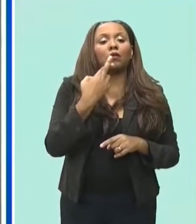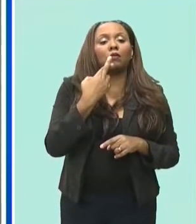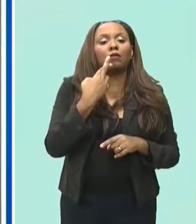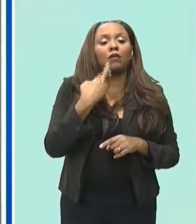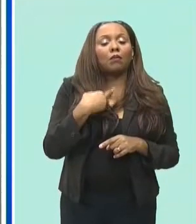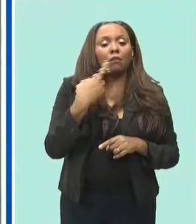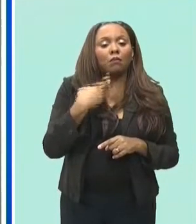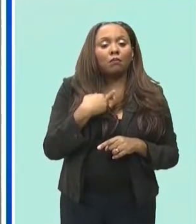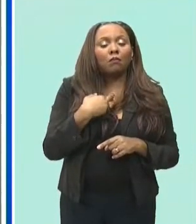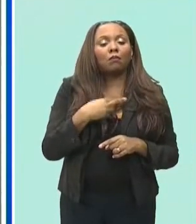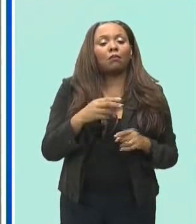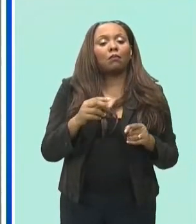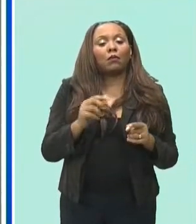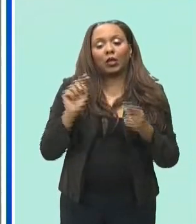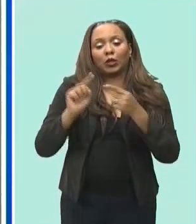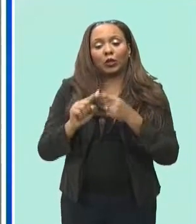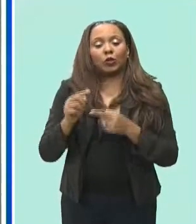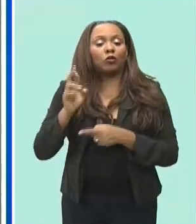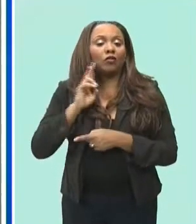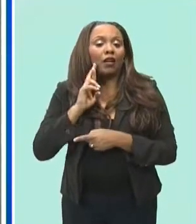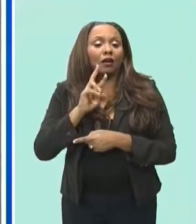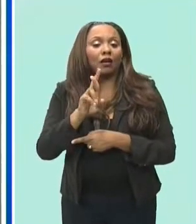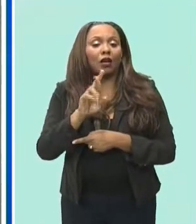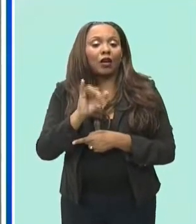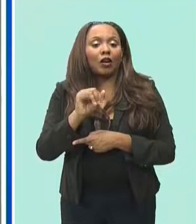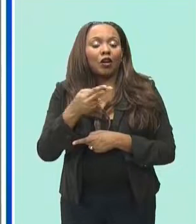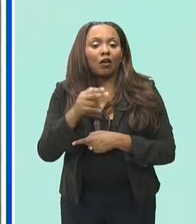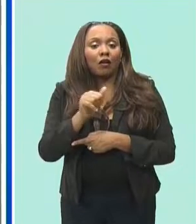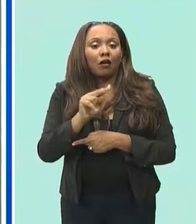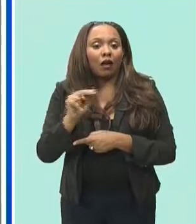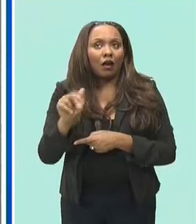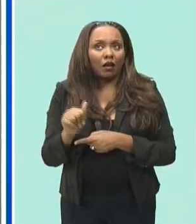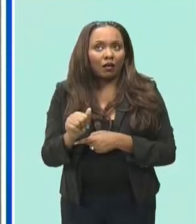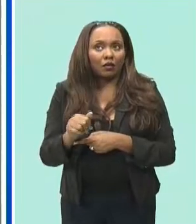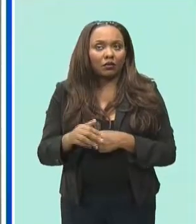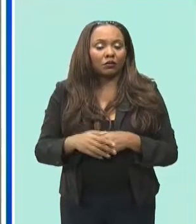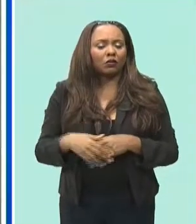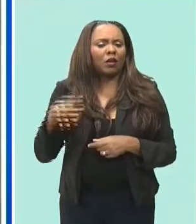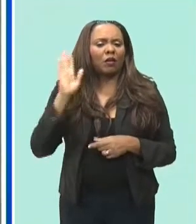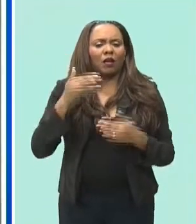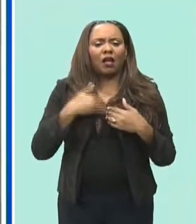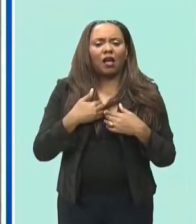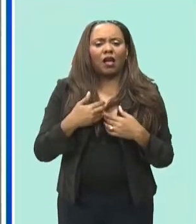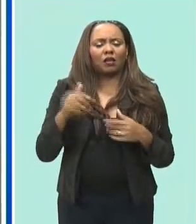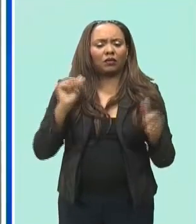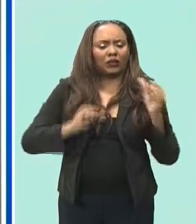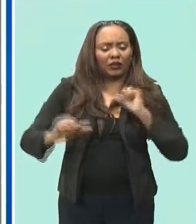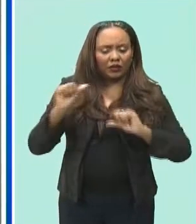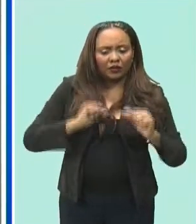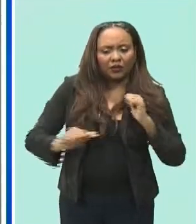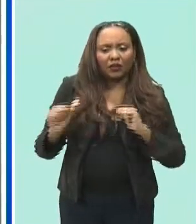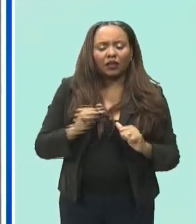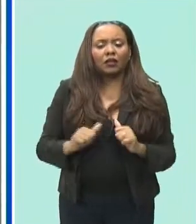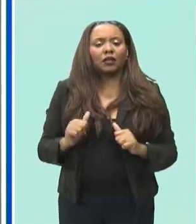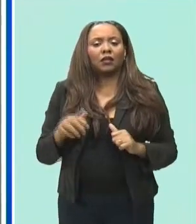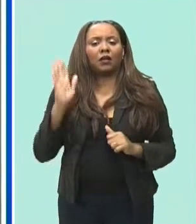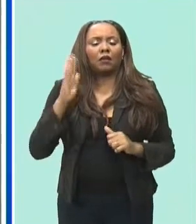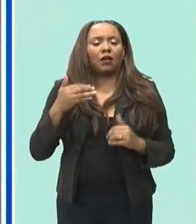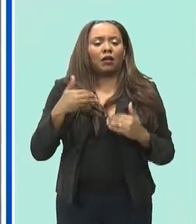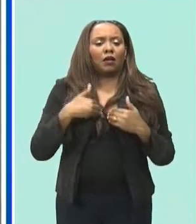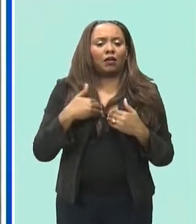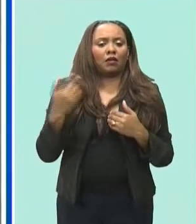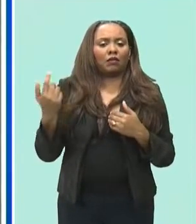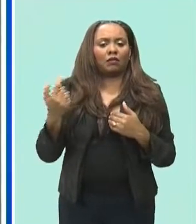theater presentation um we're good for the goose a country night presentation which will be on saturday night called last